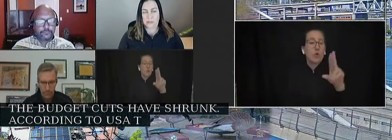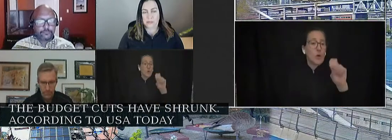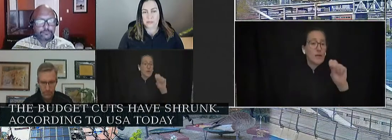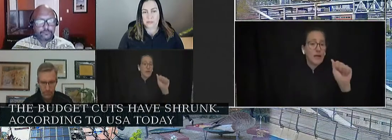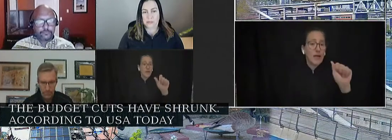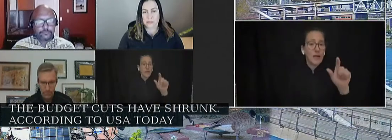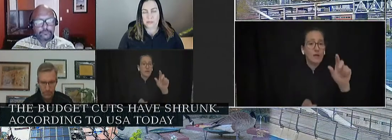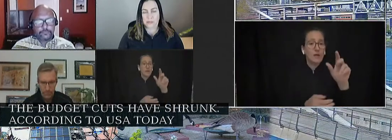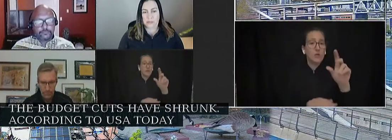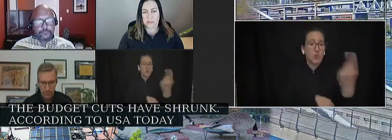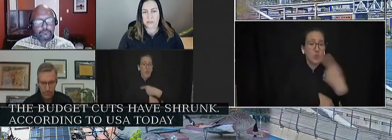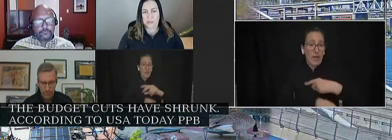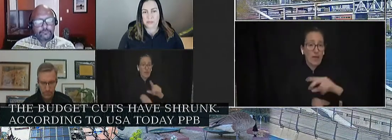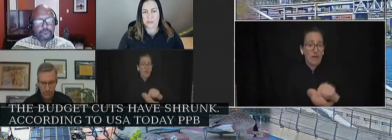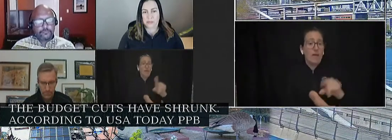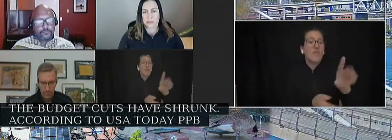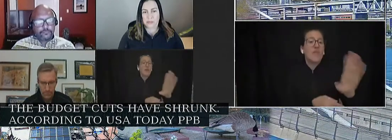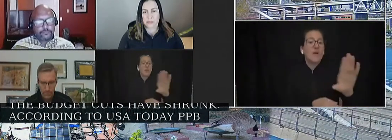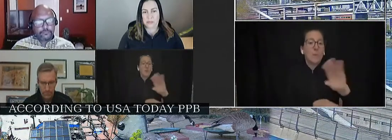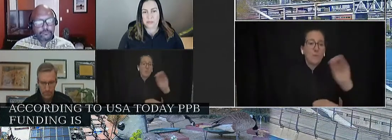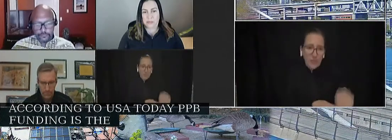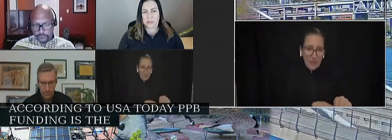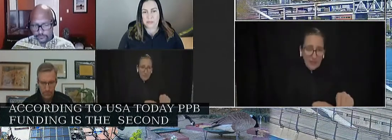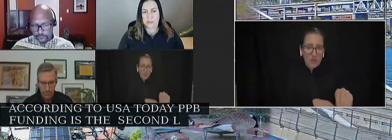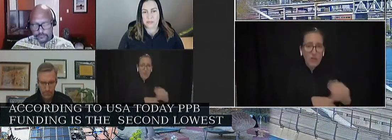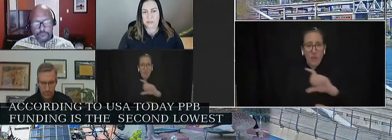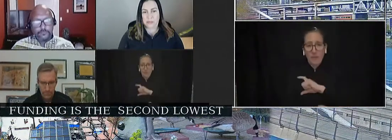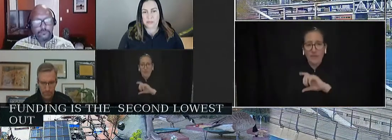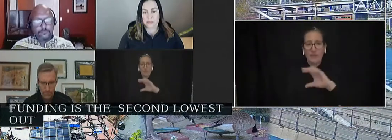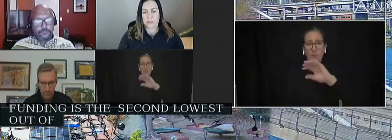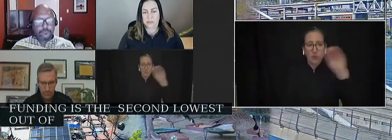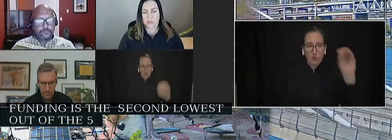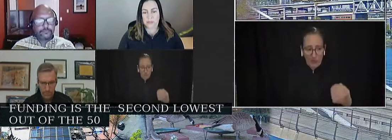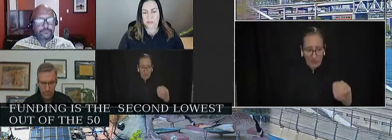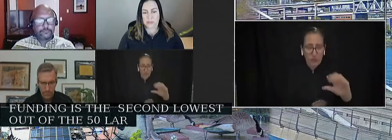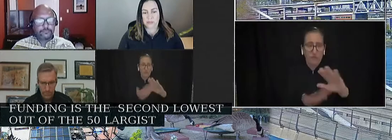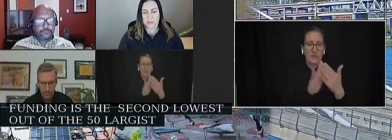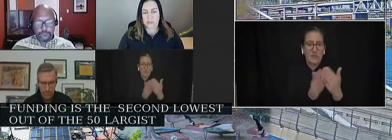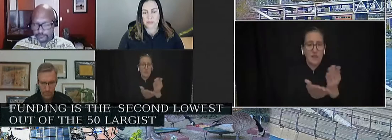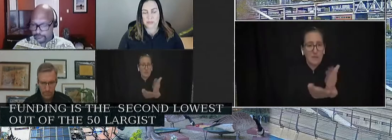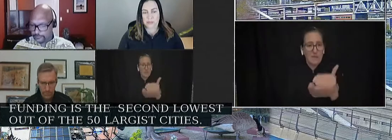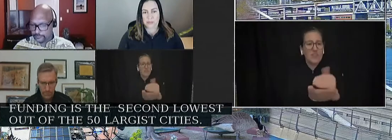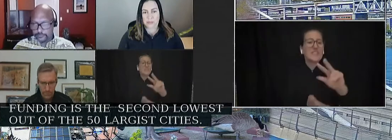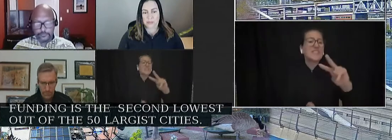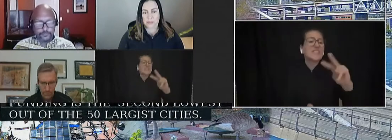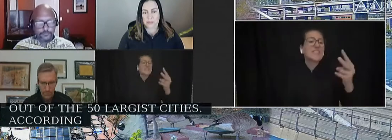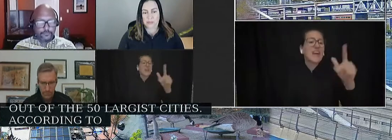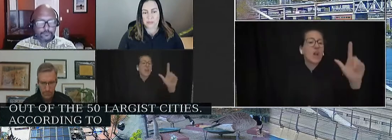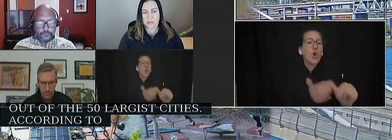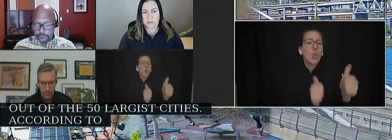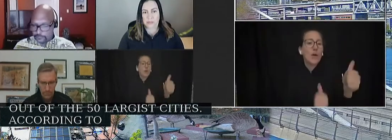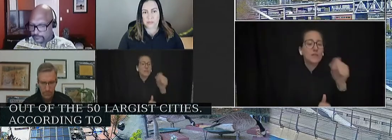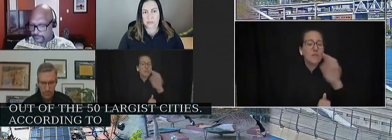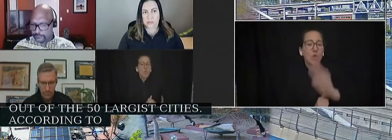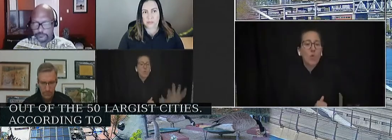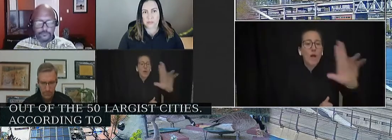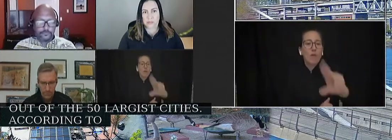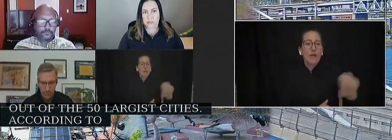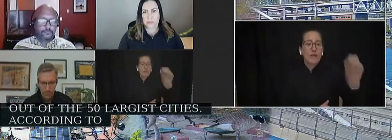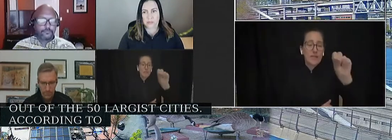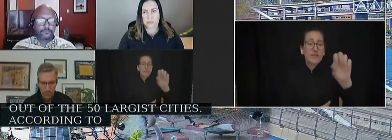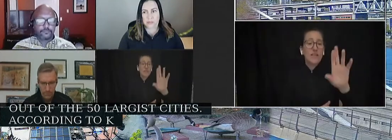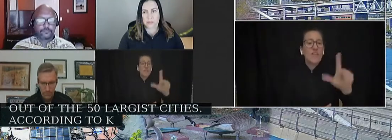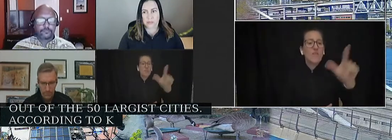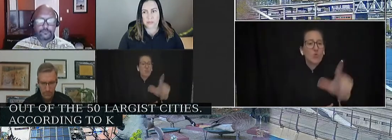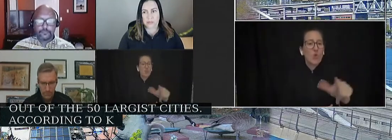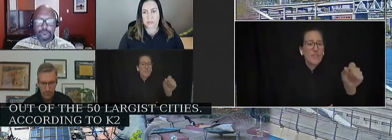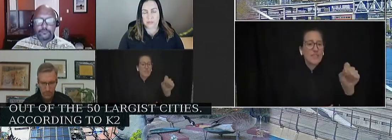the city budget is the second lowest out of the 50 largest cities. According to K2 News, PPB has some of the lowest staffing ratios per